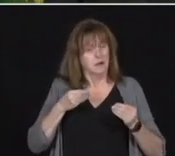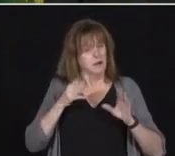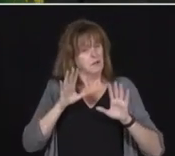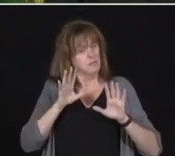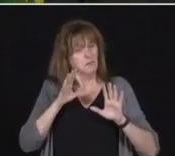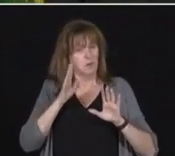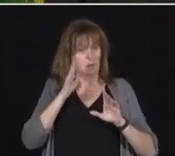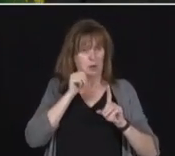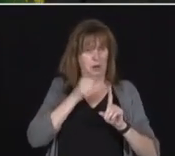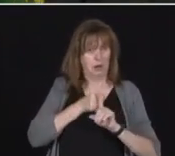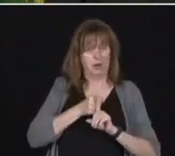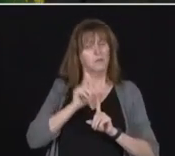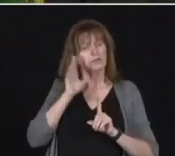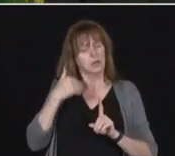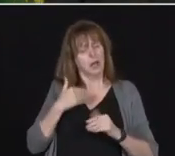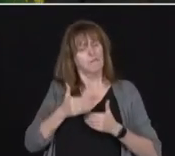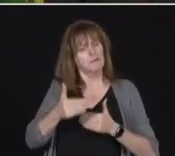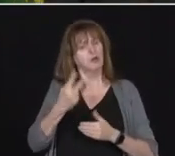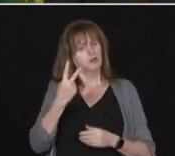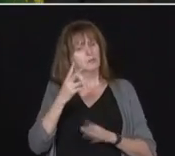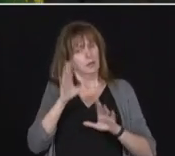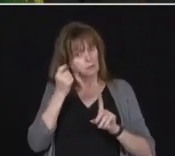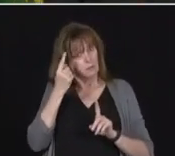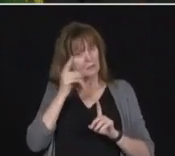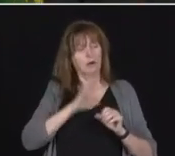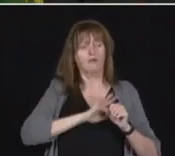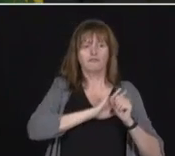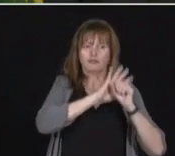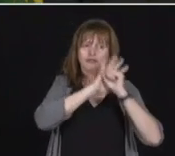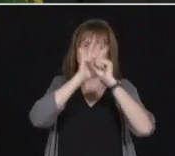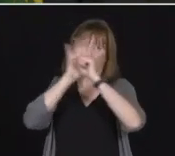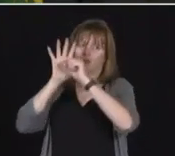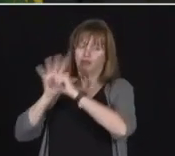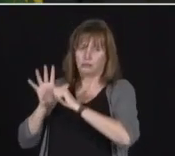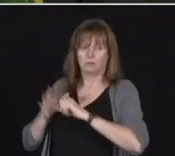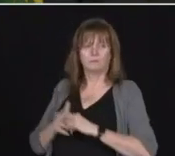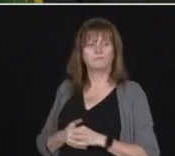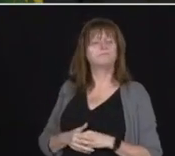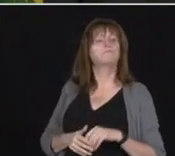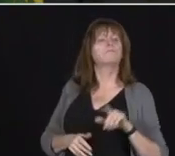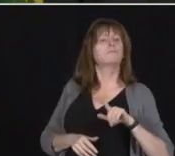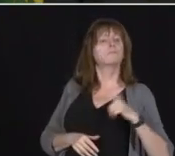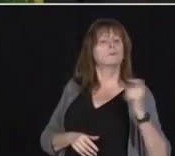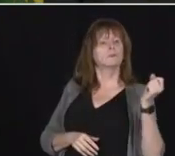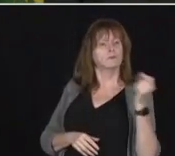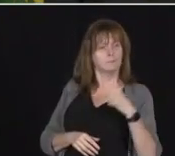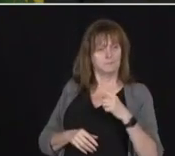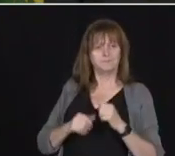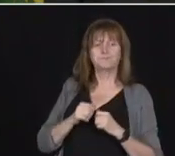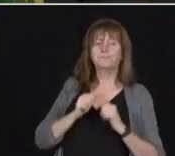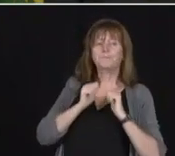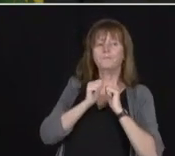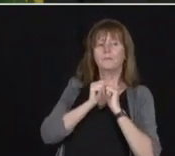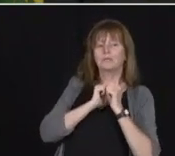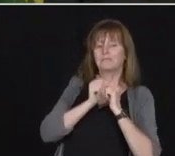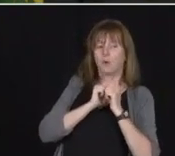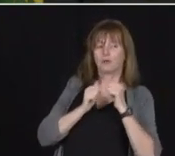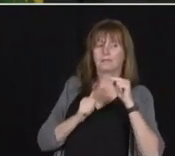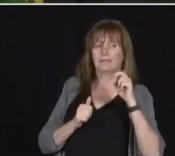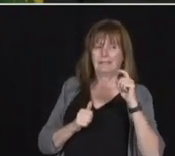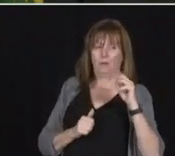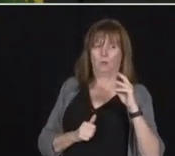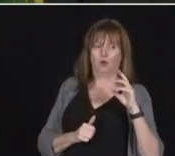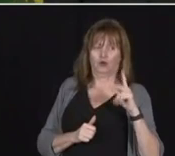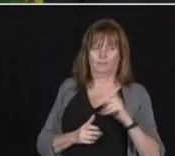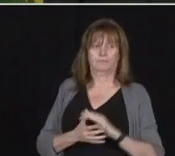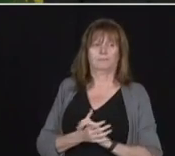Last question comes from Rick Westhead from Sport Network. Please go ahead. Hi, premier. Hi, Rick. The National